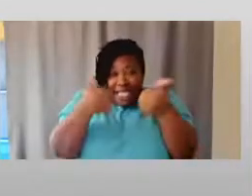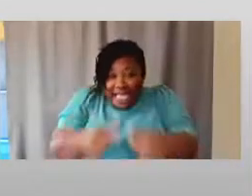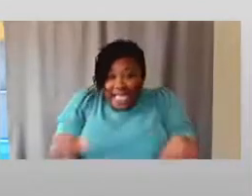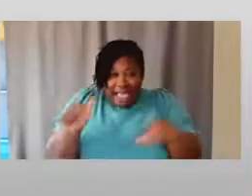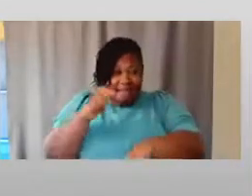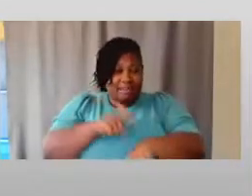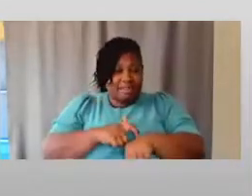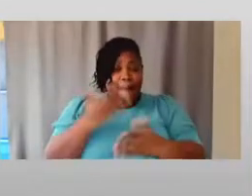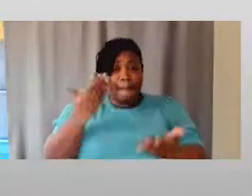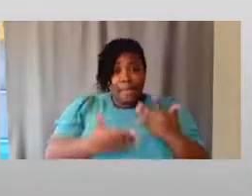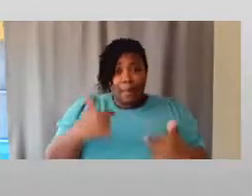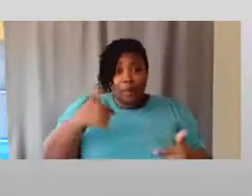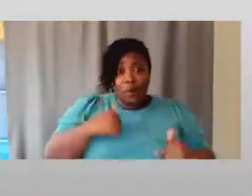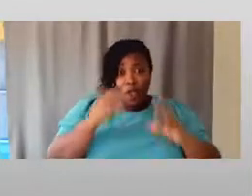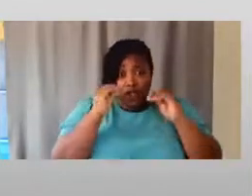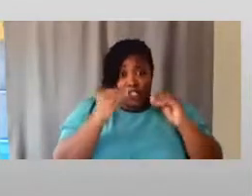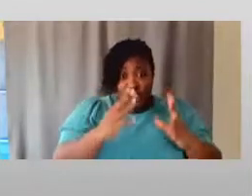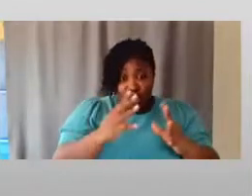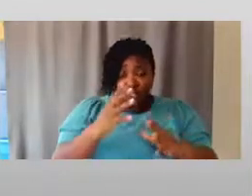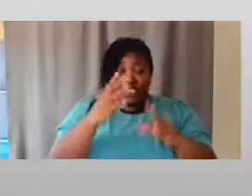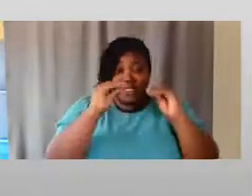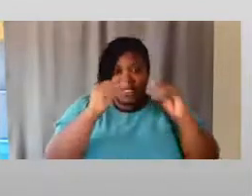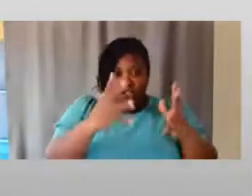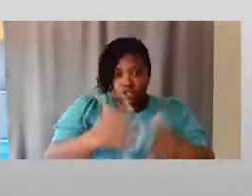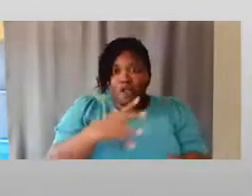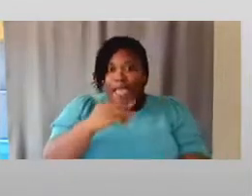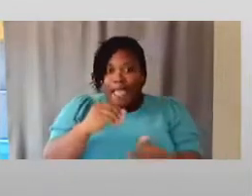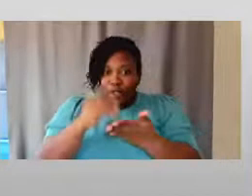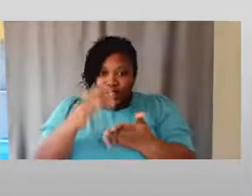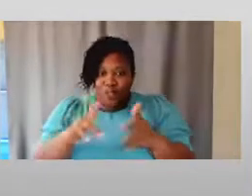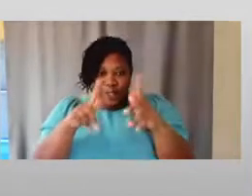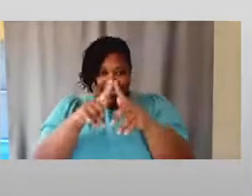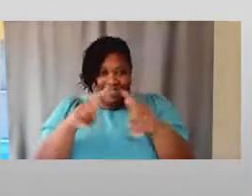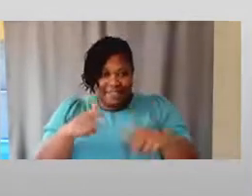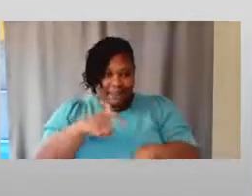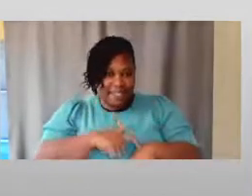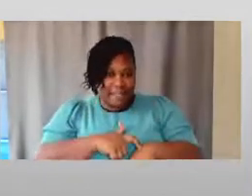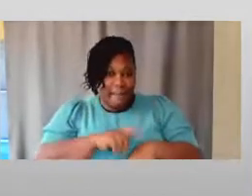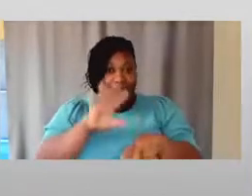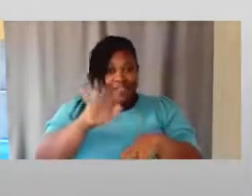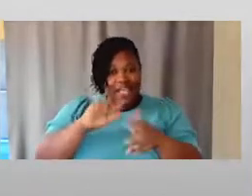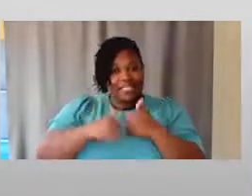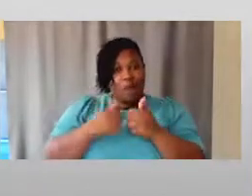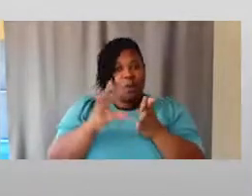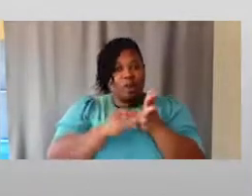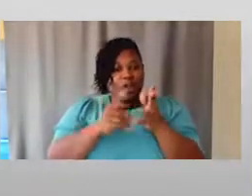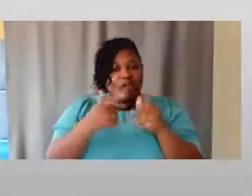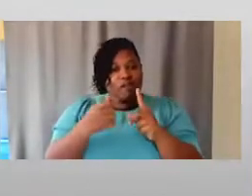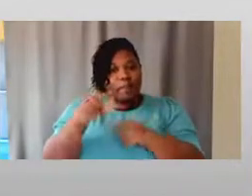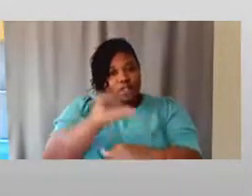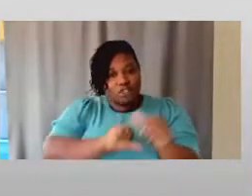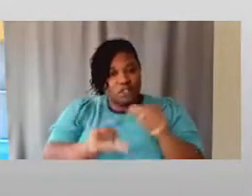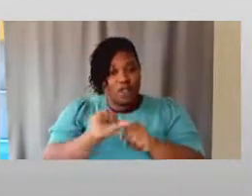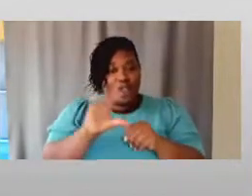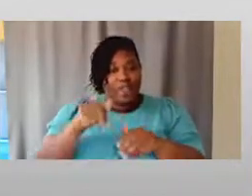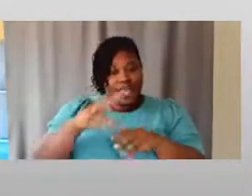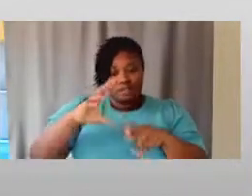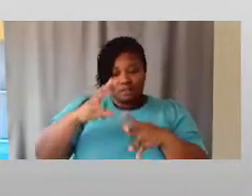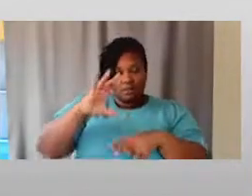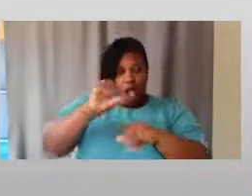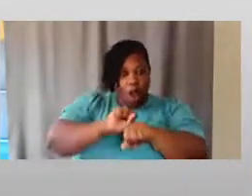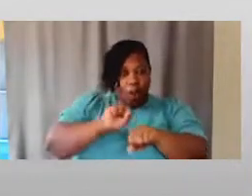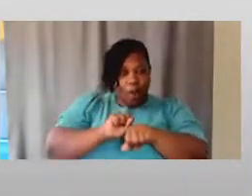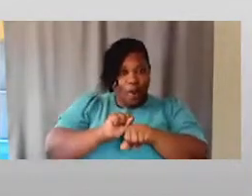teacher and the student at the same time. And that's the way that we can all learn from each other. And that's what we do in our work. That's what we do in STEM.